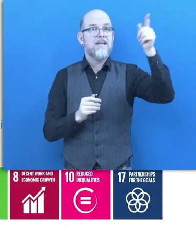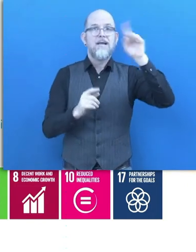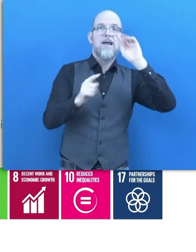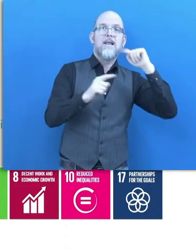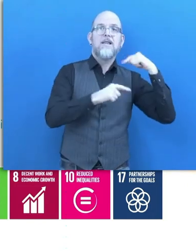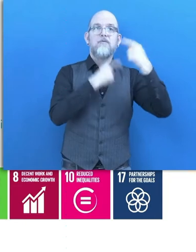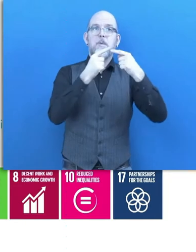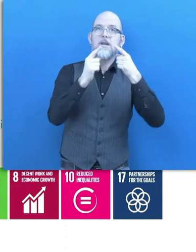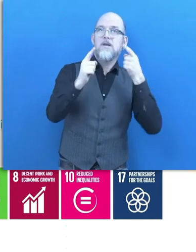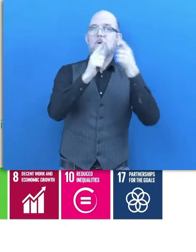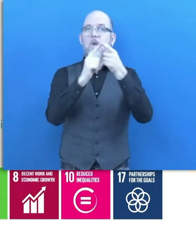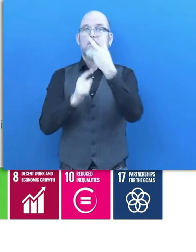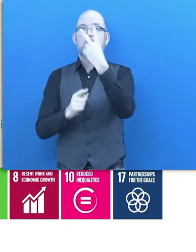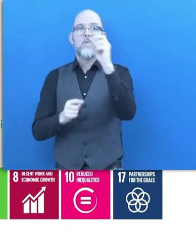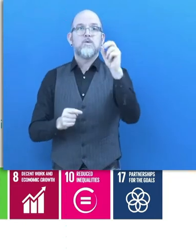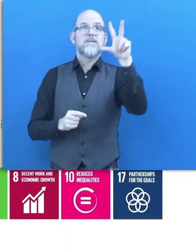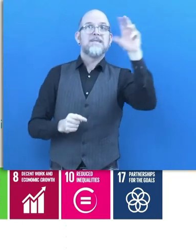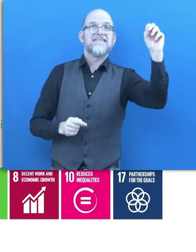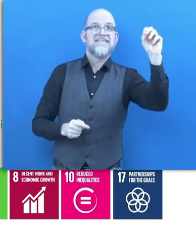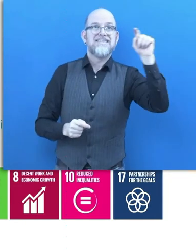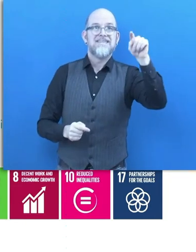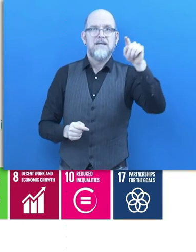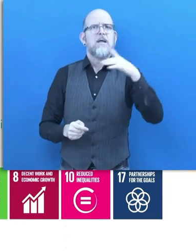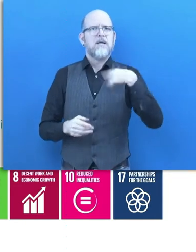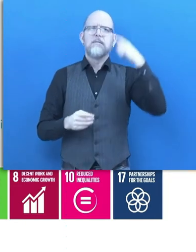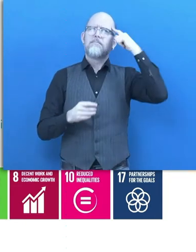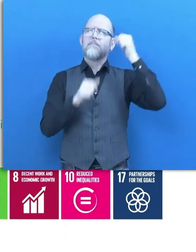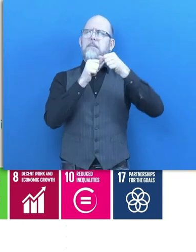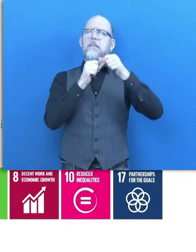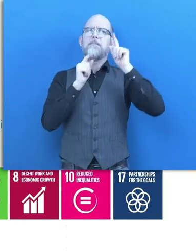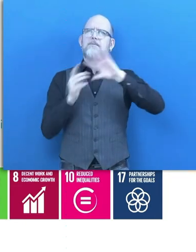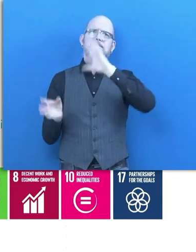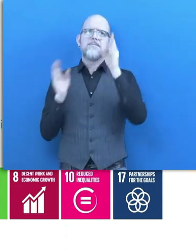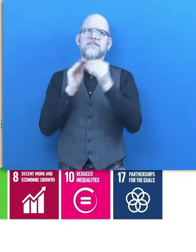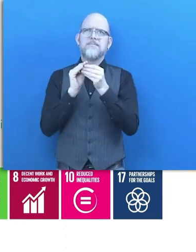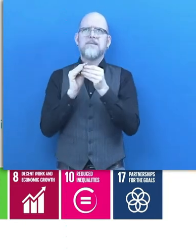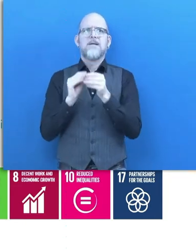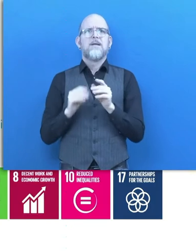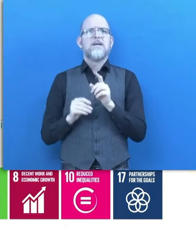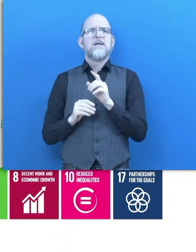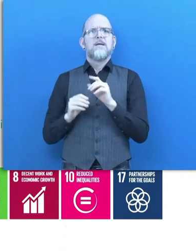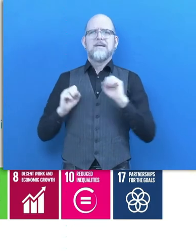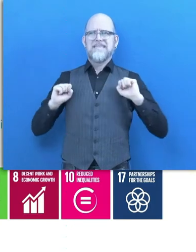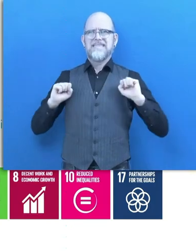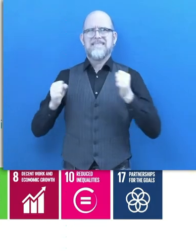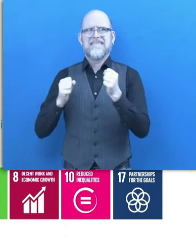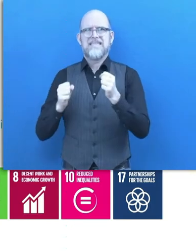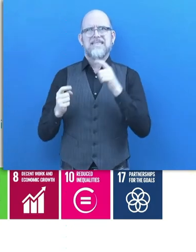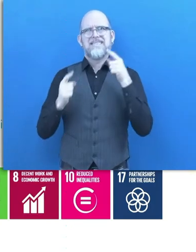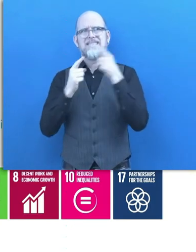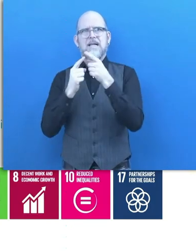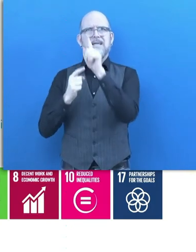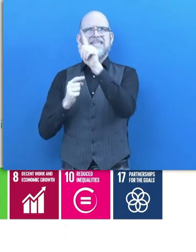us that our work is part of a global endeavor and can only be accomplished if all those collaborations